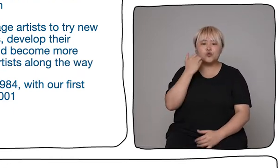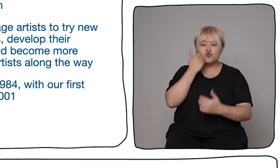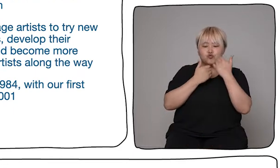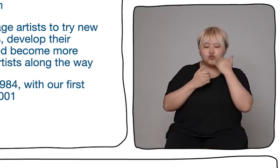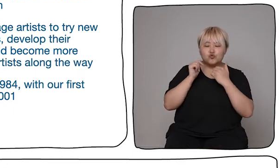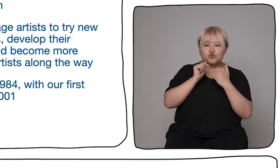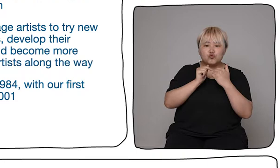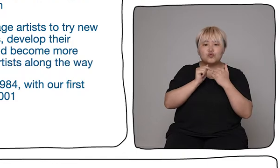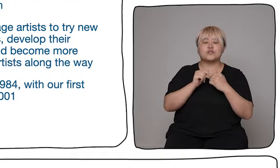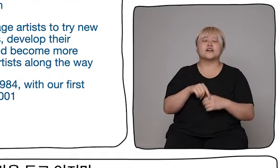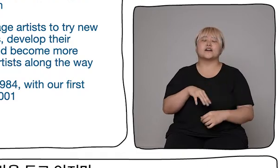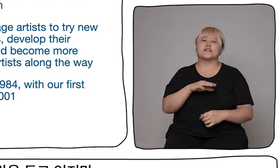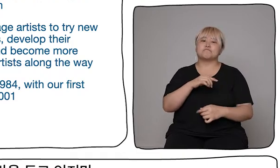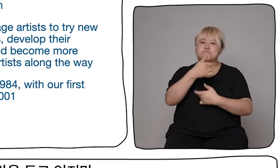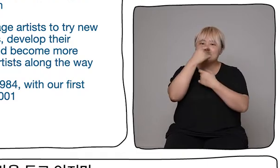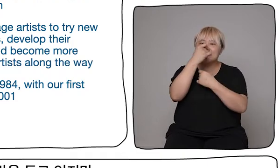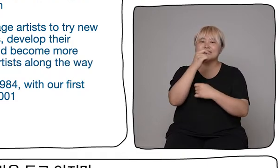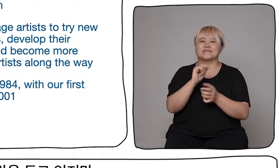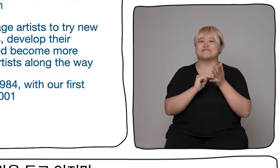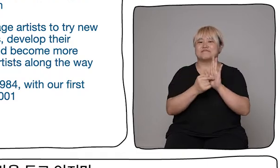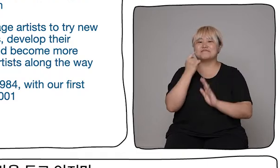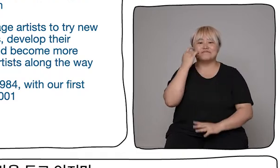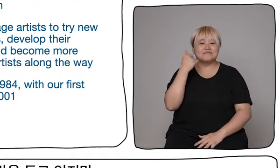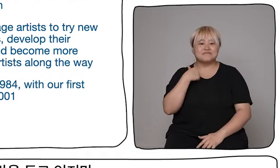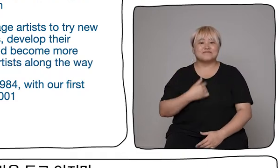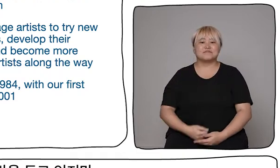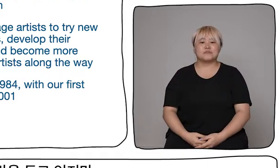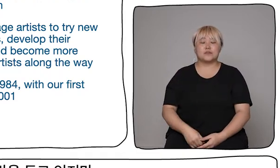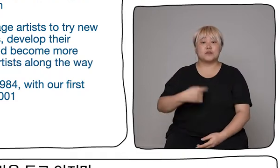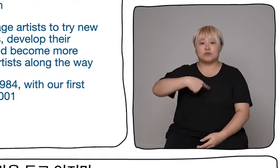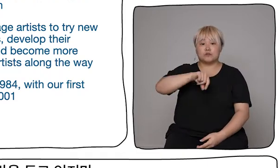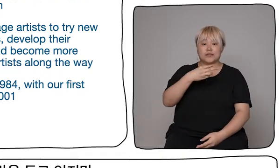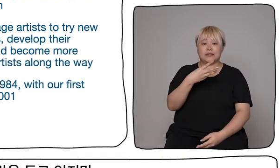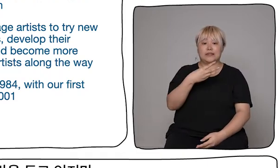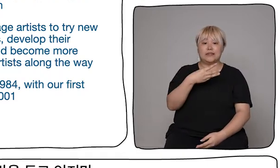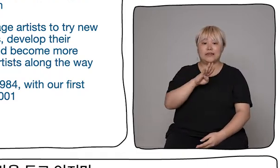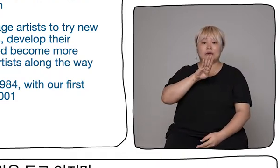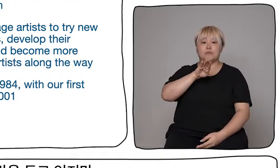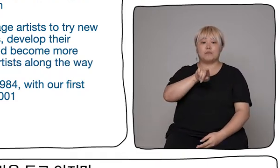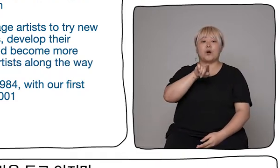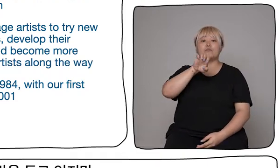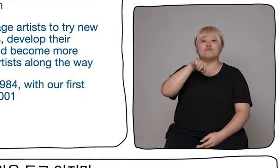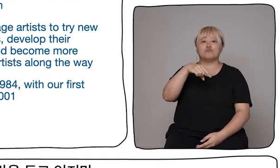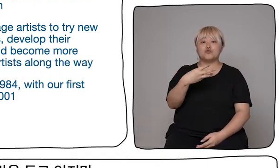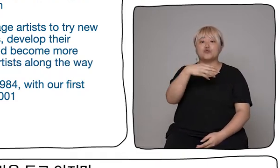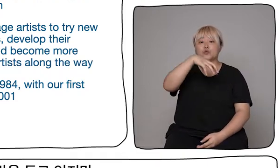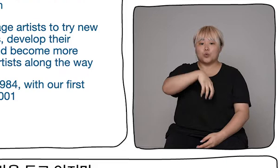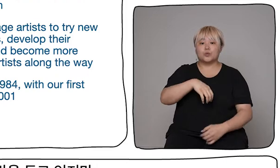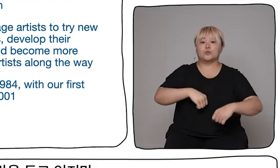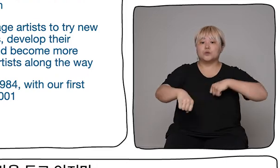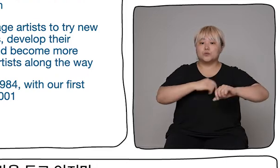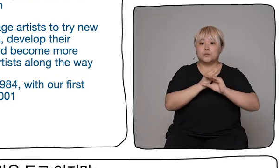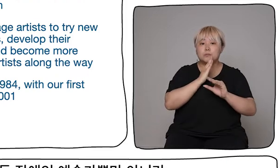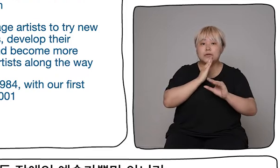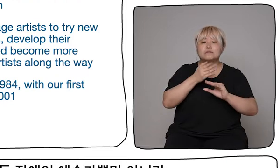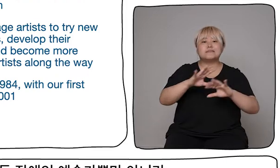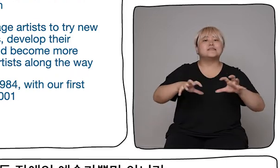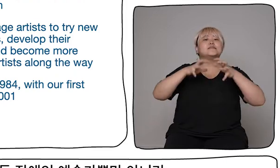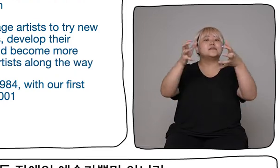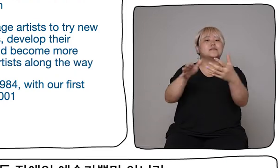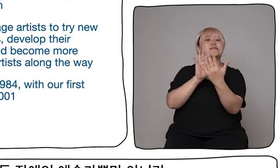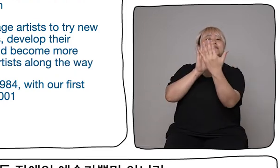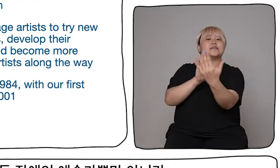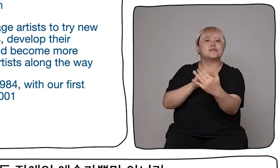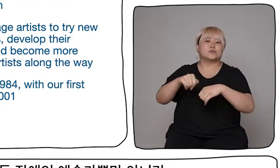is very much the right word because although we are based in Liverpool, we have a global reach all around the world. We